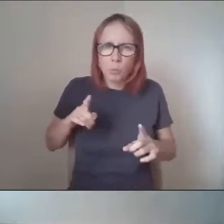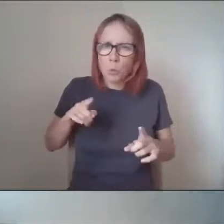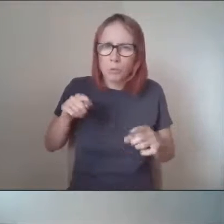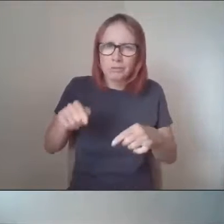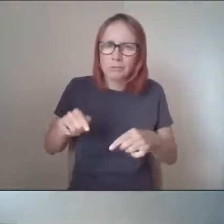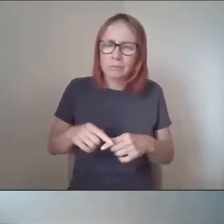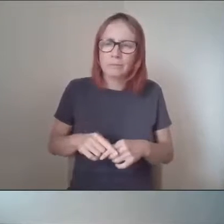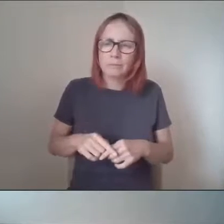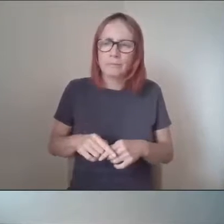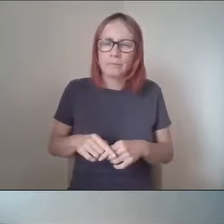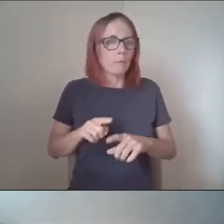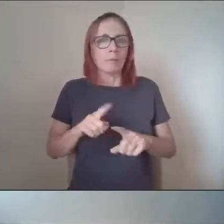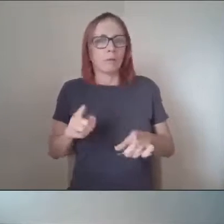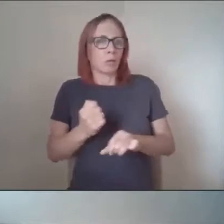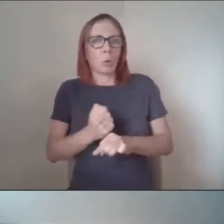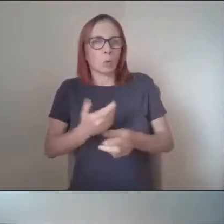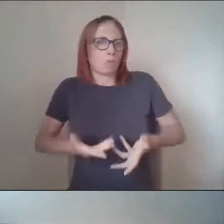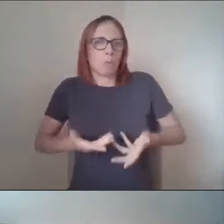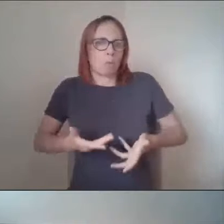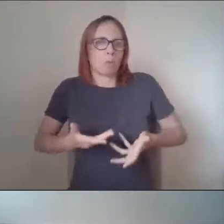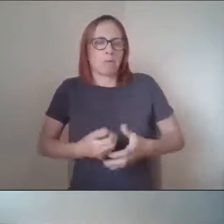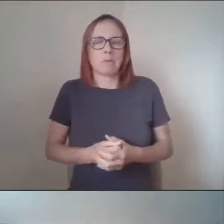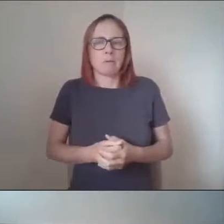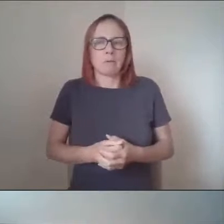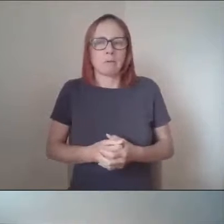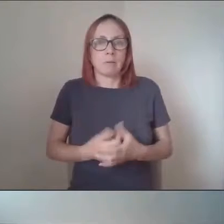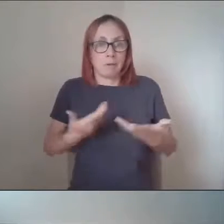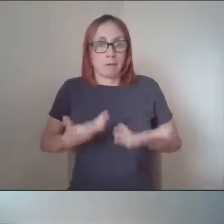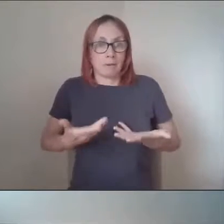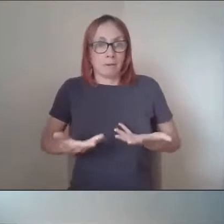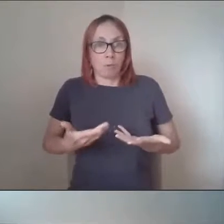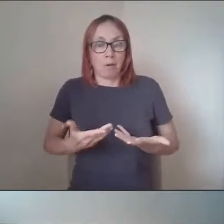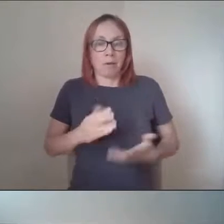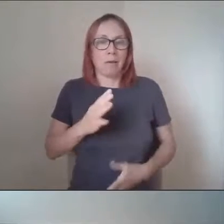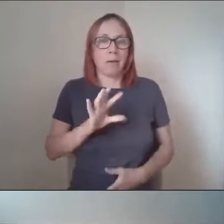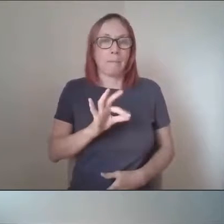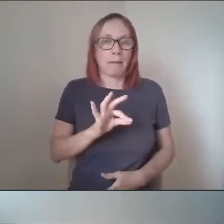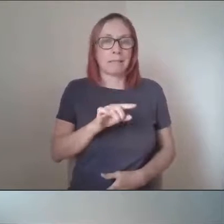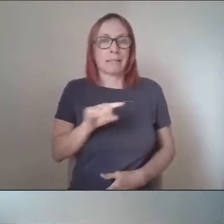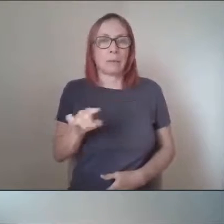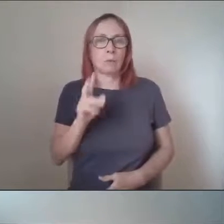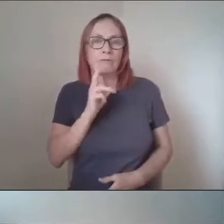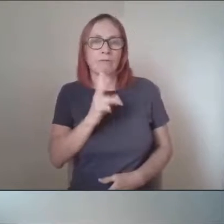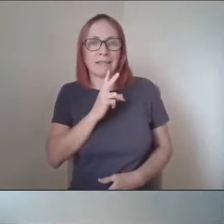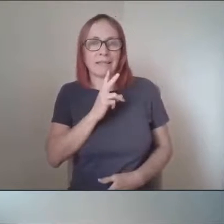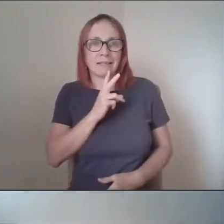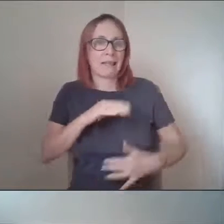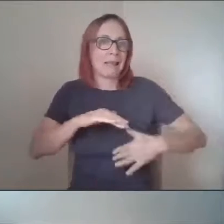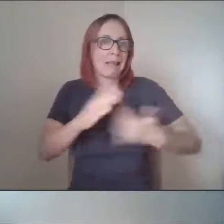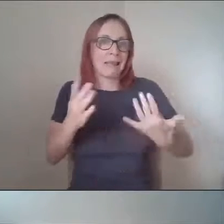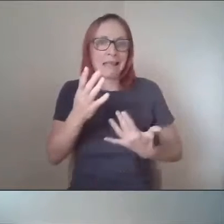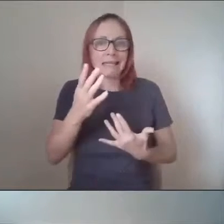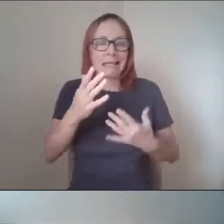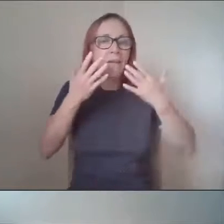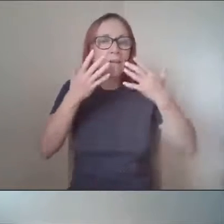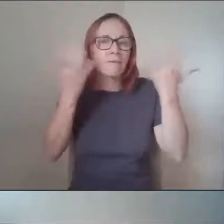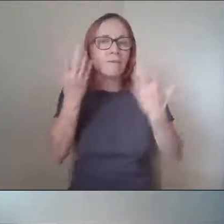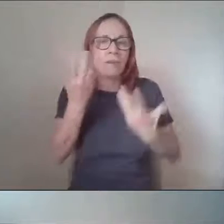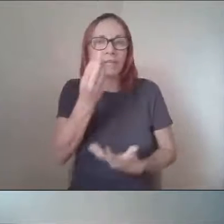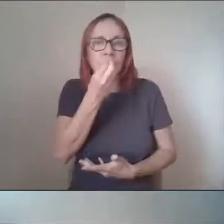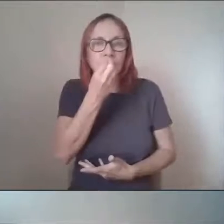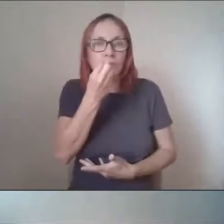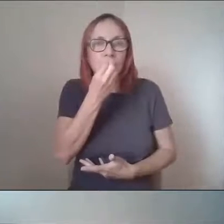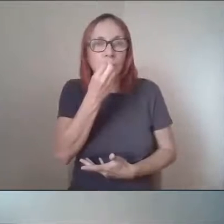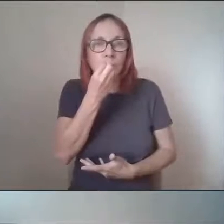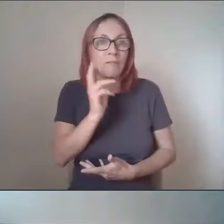something that we're doing at the moment. We operate Monday to Friday and if we had any fresh produce by the Friday night, we were then handing it over